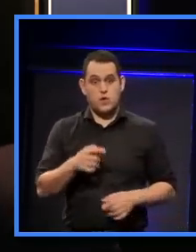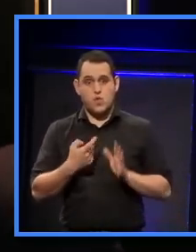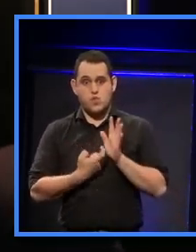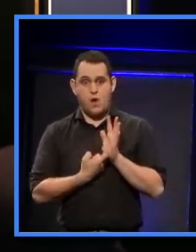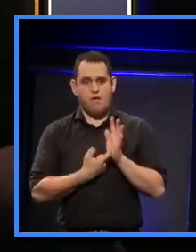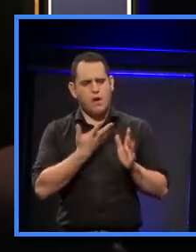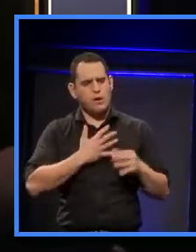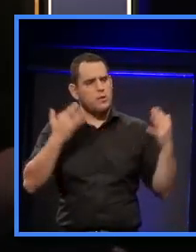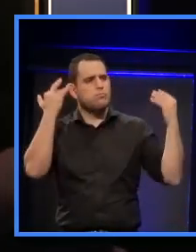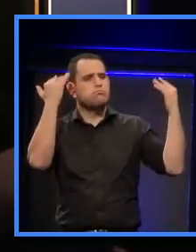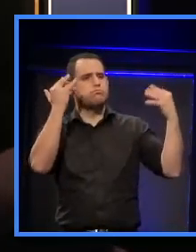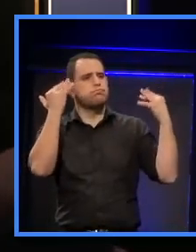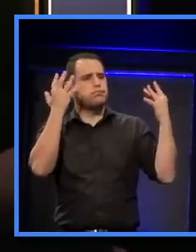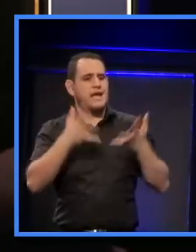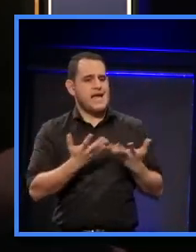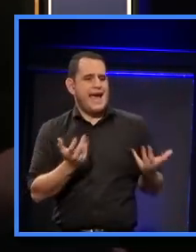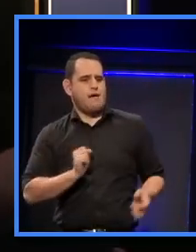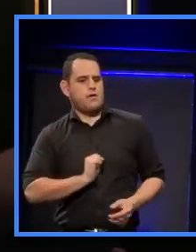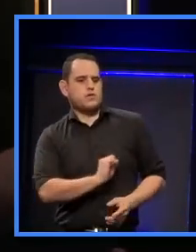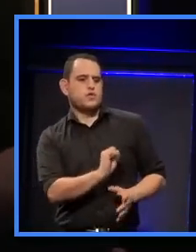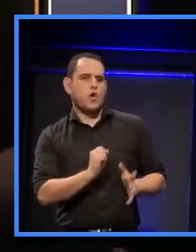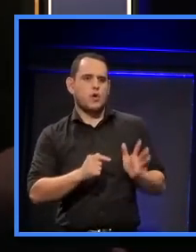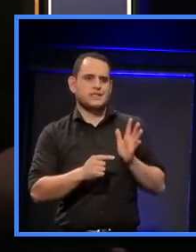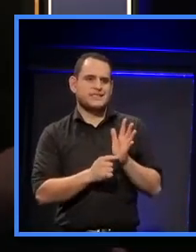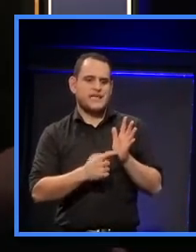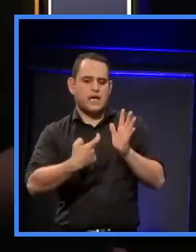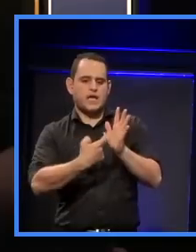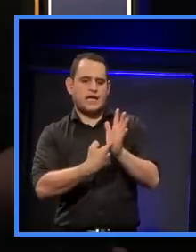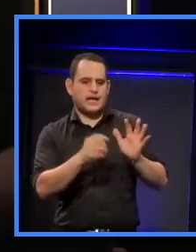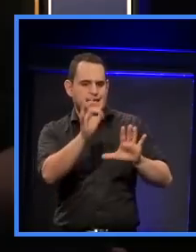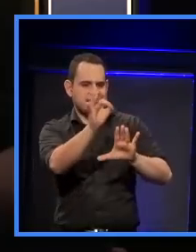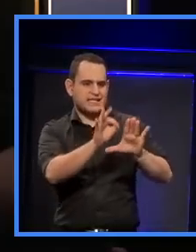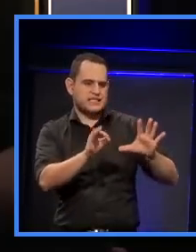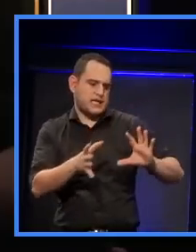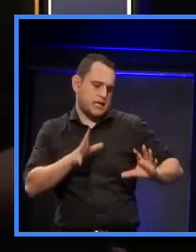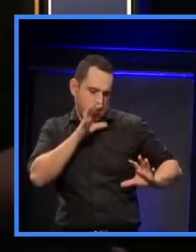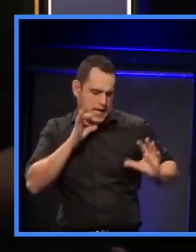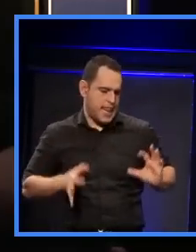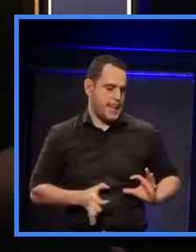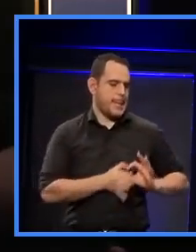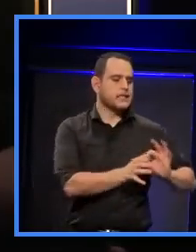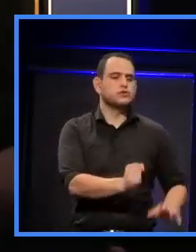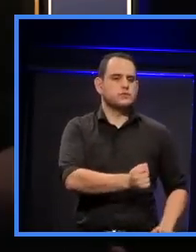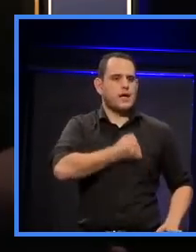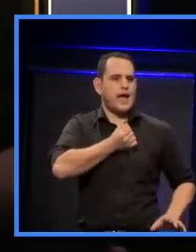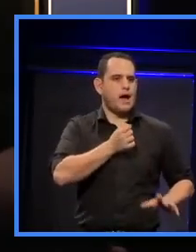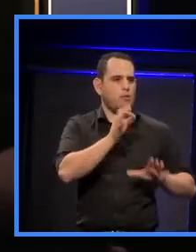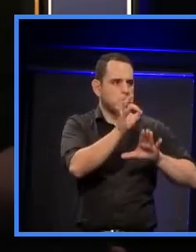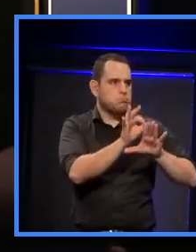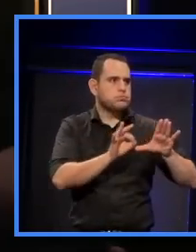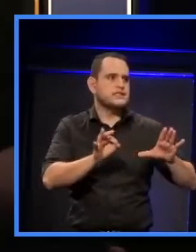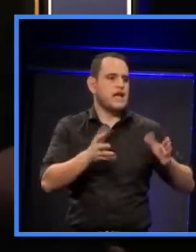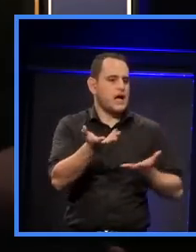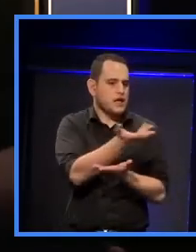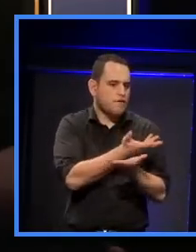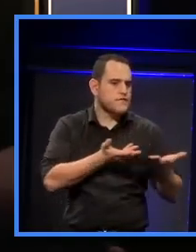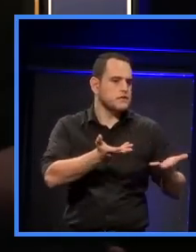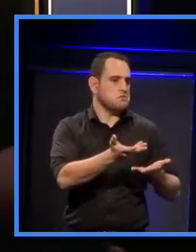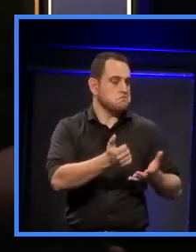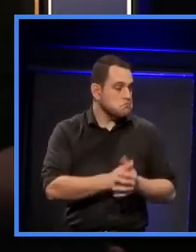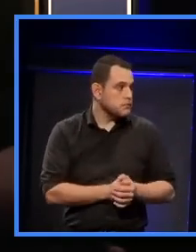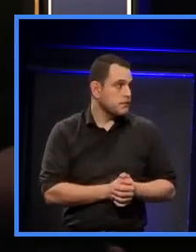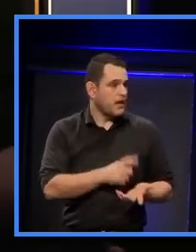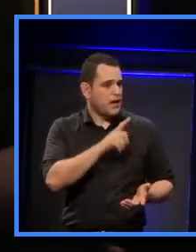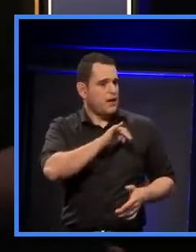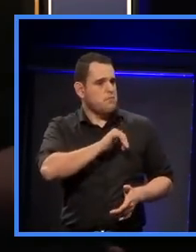about how Tiaranga design can be manifested in the conversations we are having today around our city. And perhaps you would touch upon